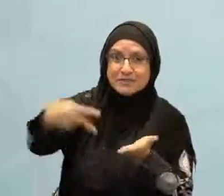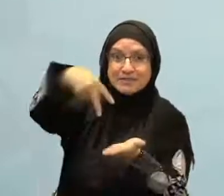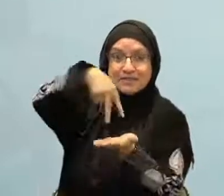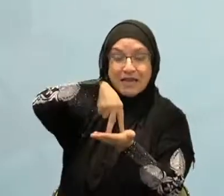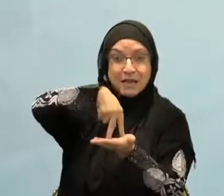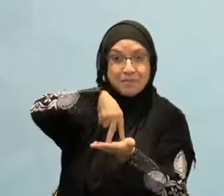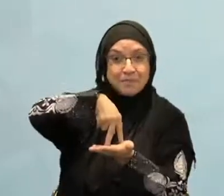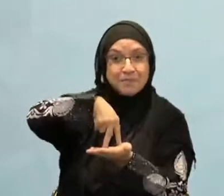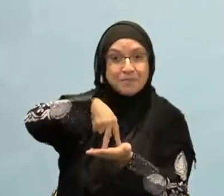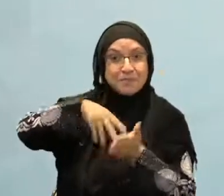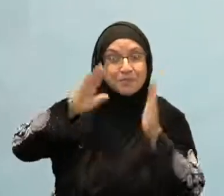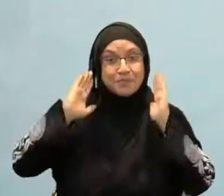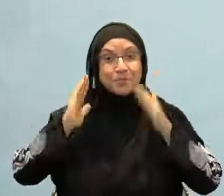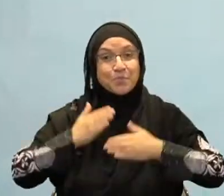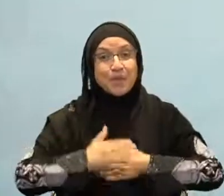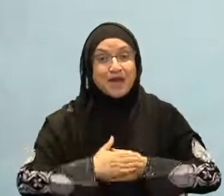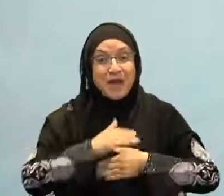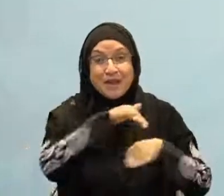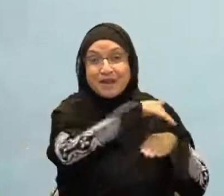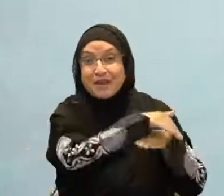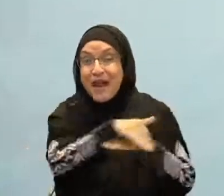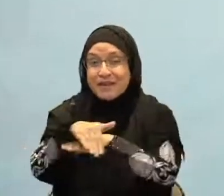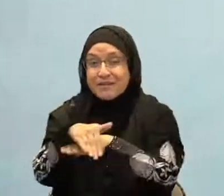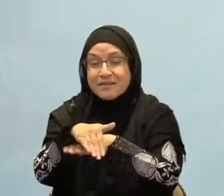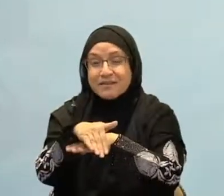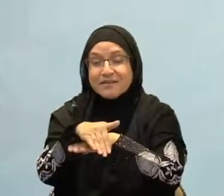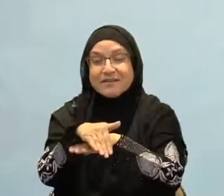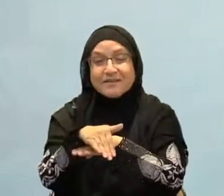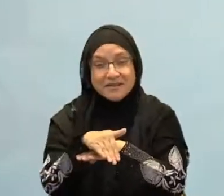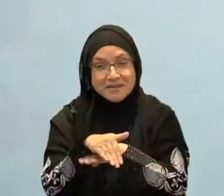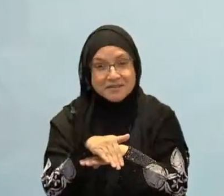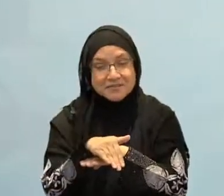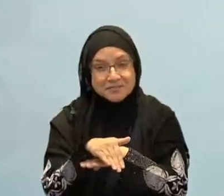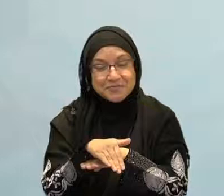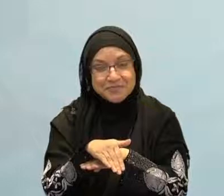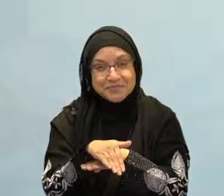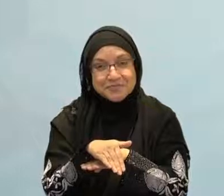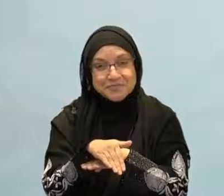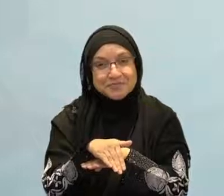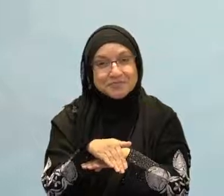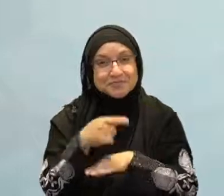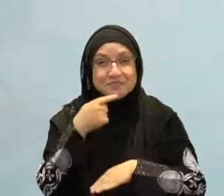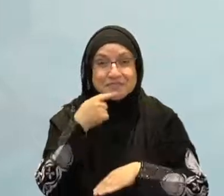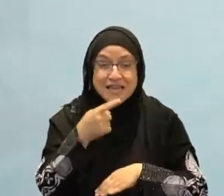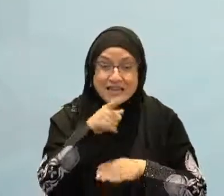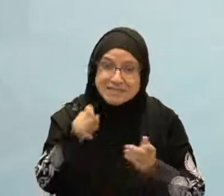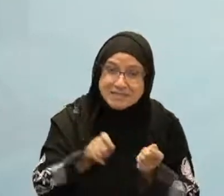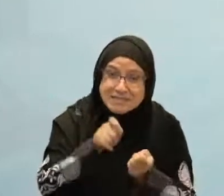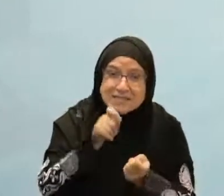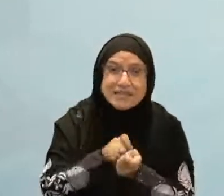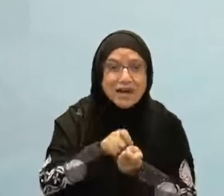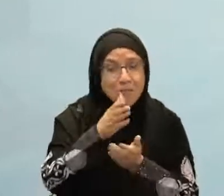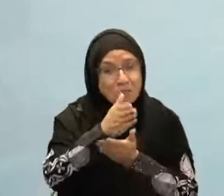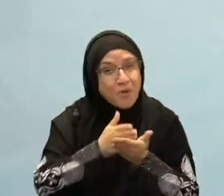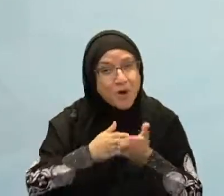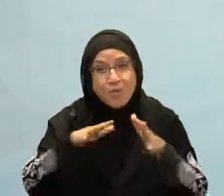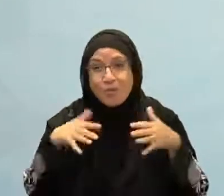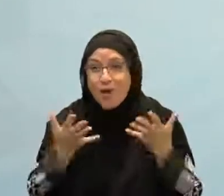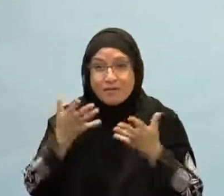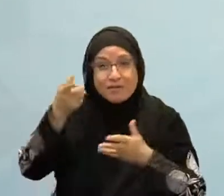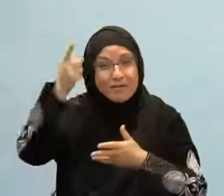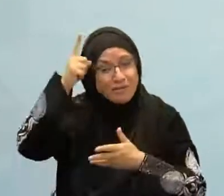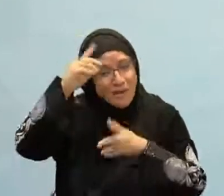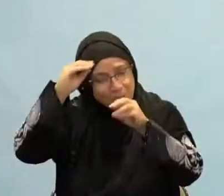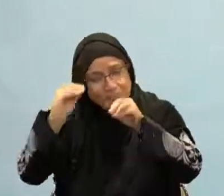and pray a significant portion of the night. And to recite a significant portion of what was revealed. Aisha radiallahu anha said, For a